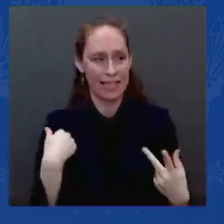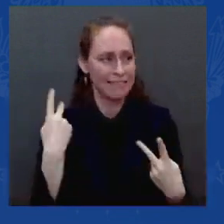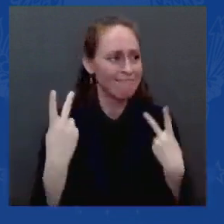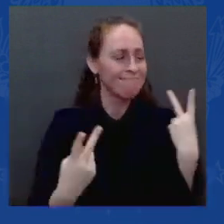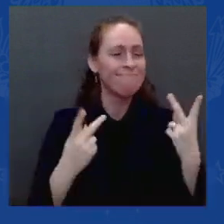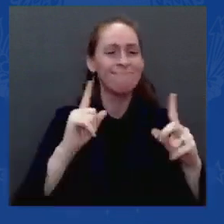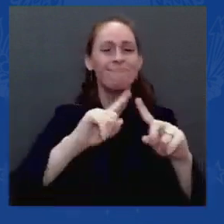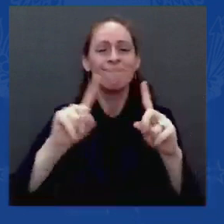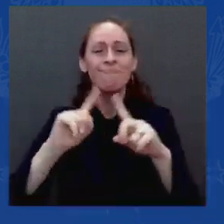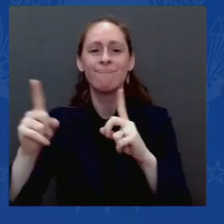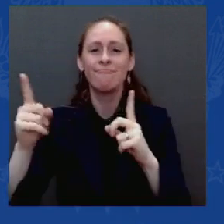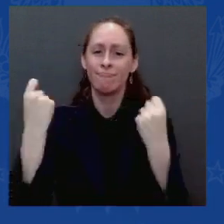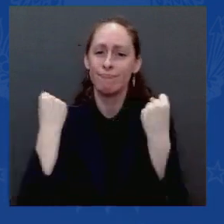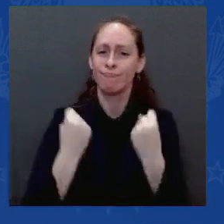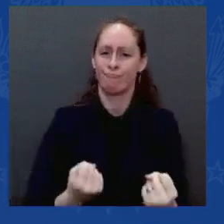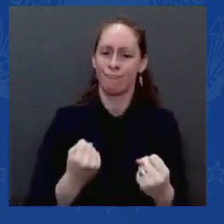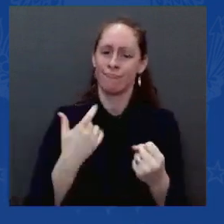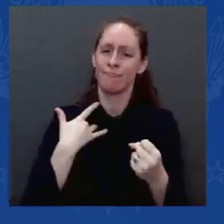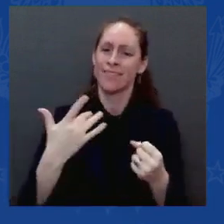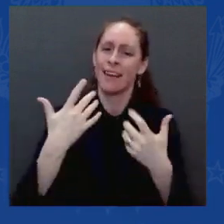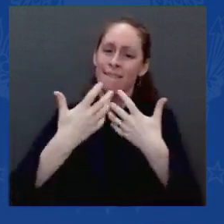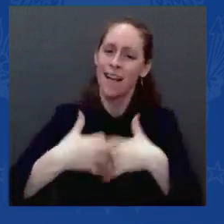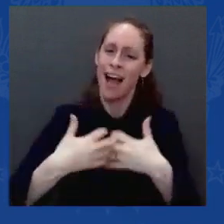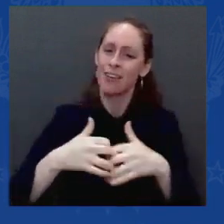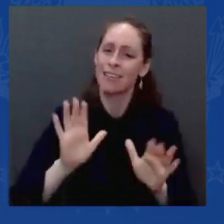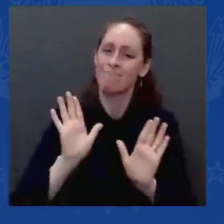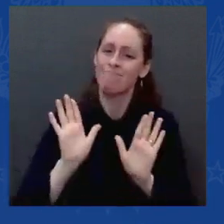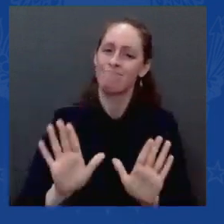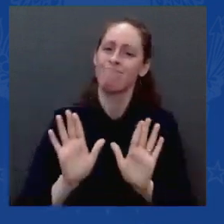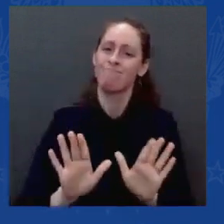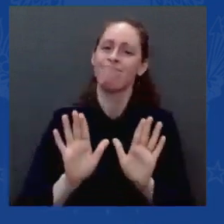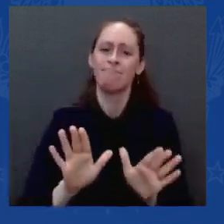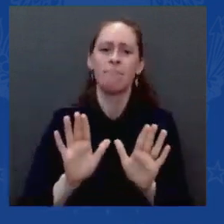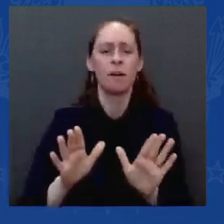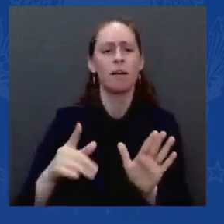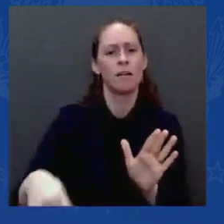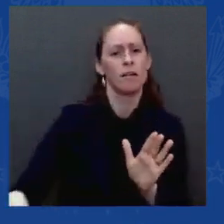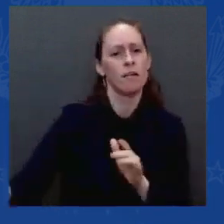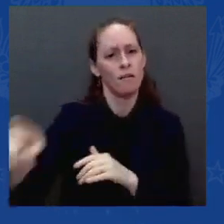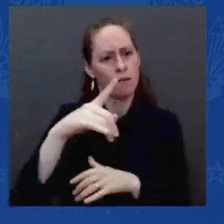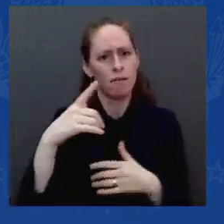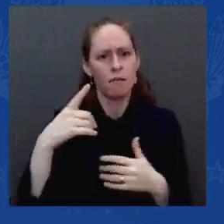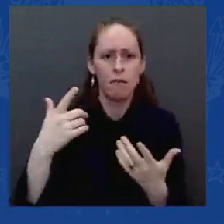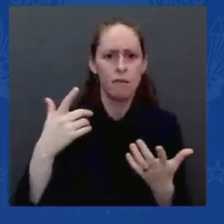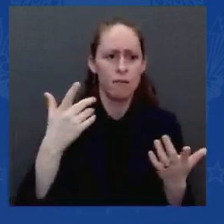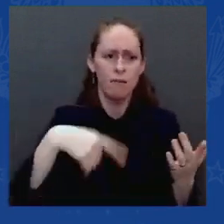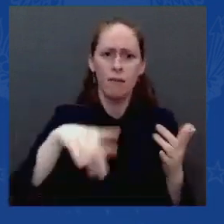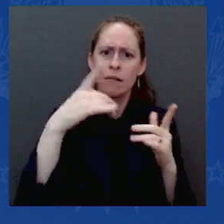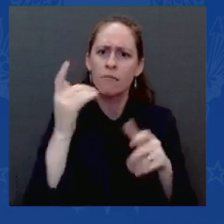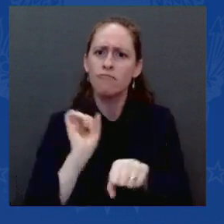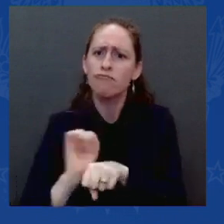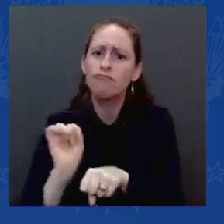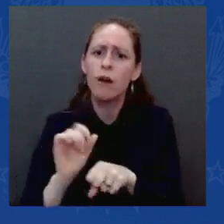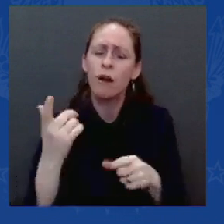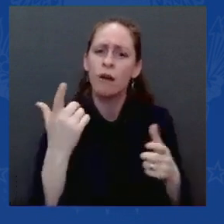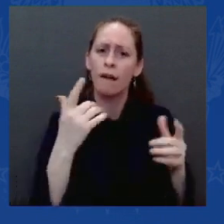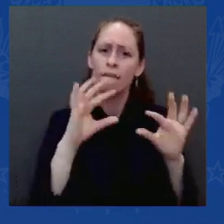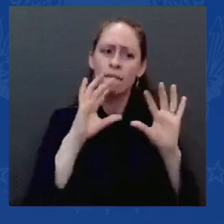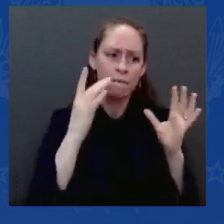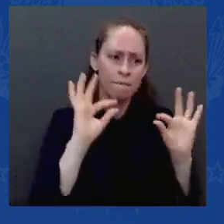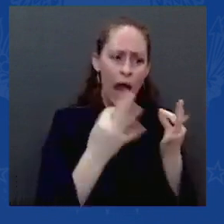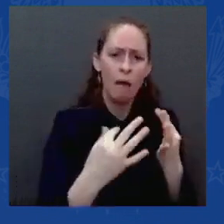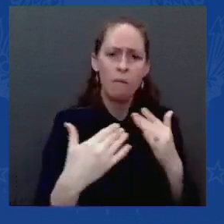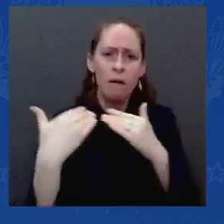that's the same vision I laid out once again when I was here in Pittsburgh when I — the first stop I made after I was sworn in as president.